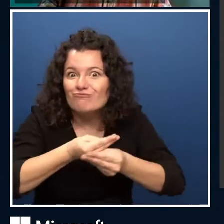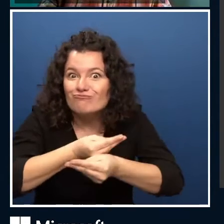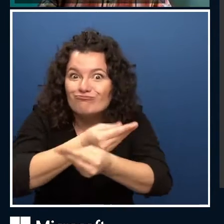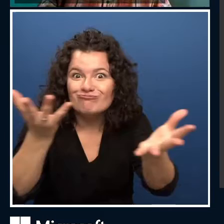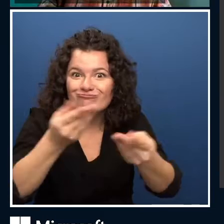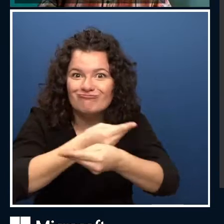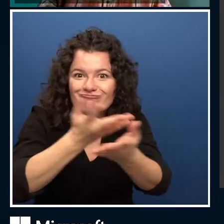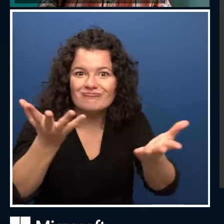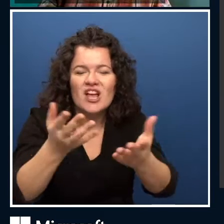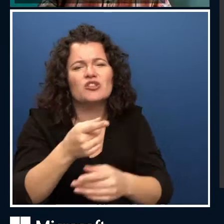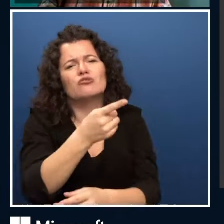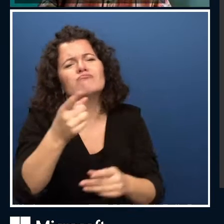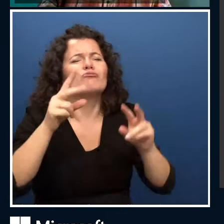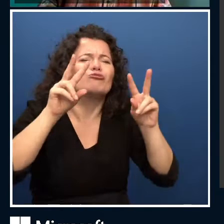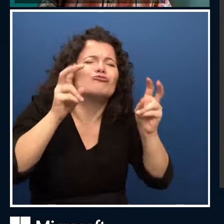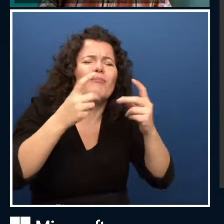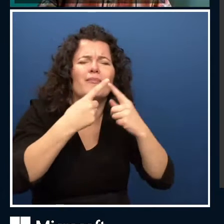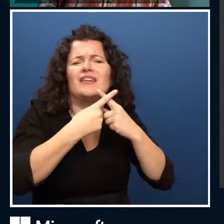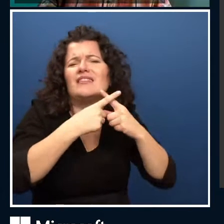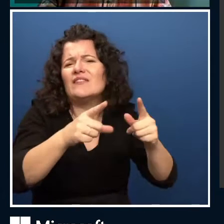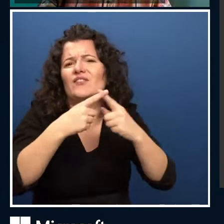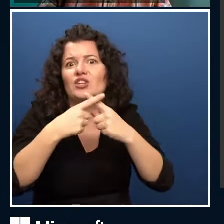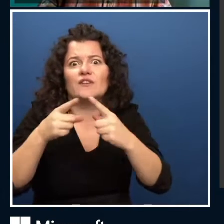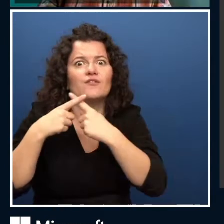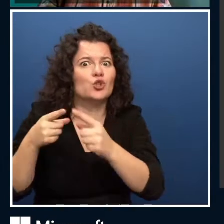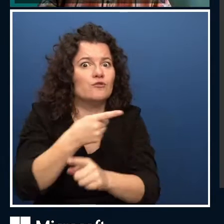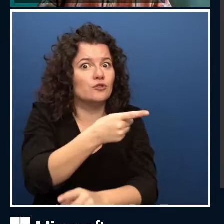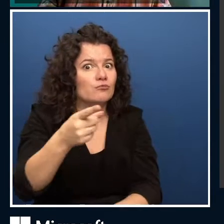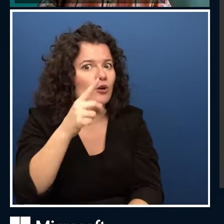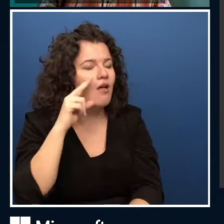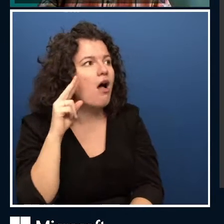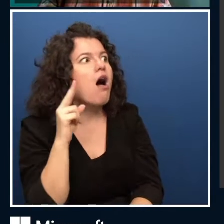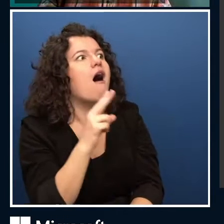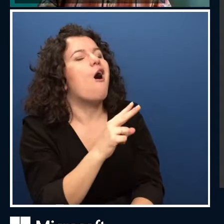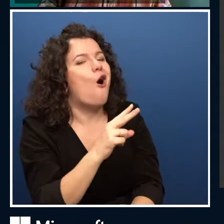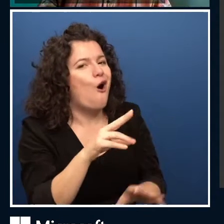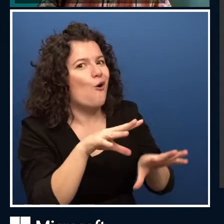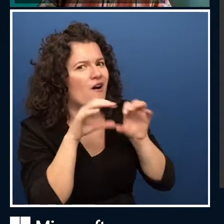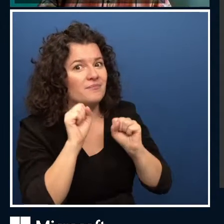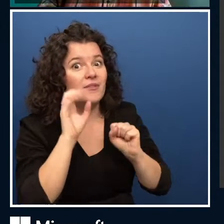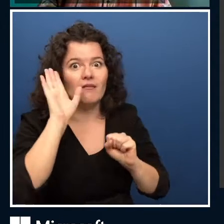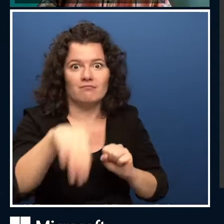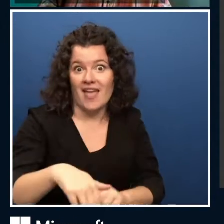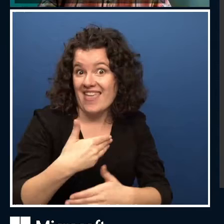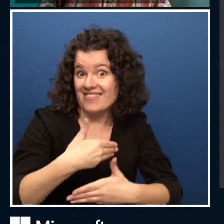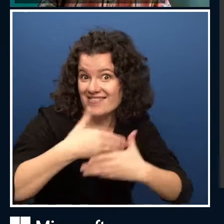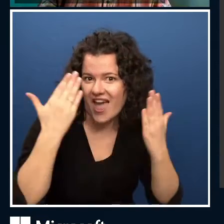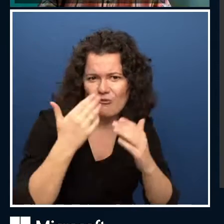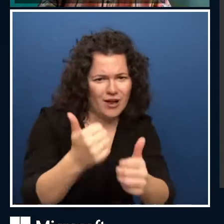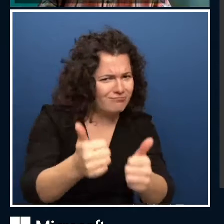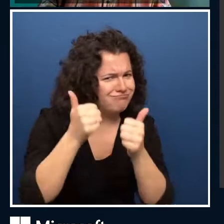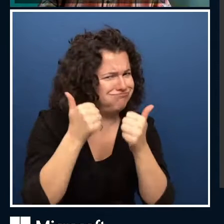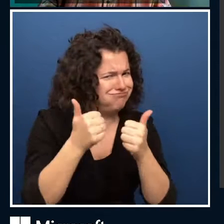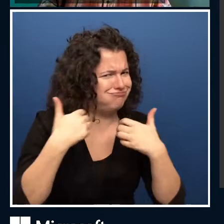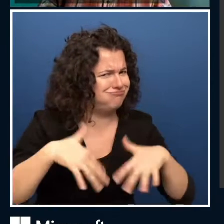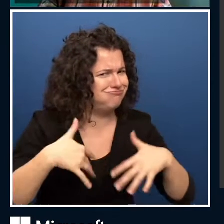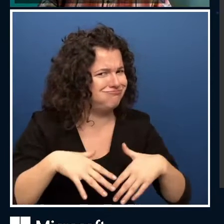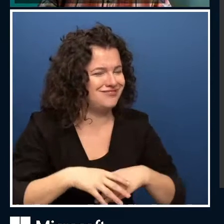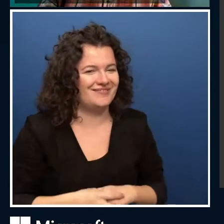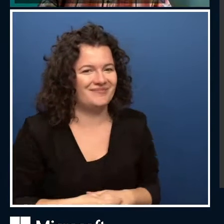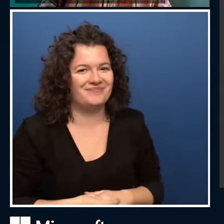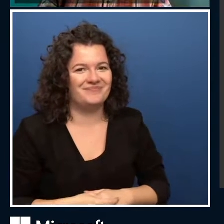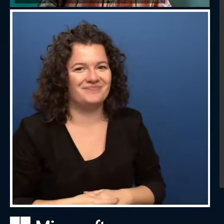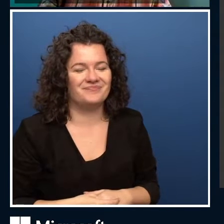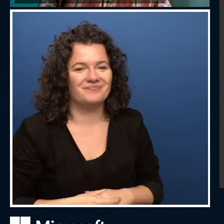different topics. So strap yourselves in, it's going to be a great day. We're also going to be doing things like panels. So